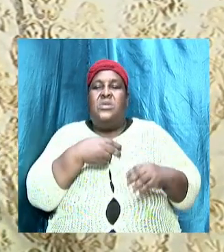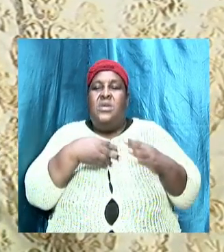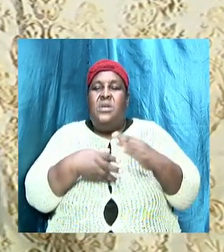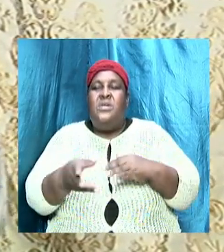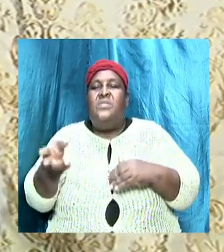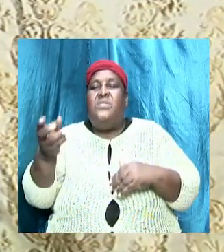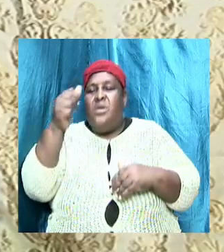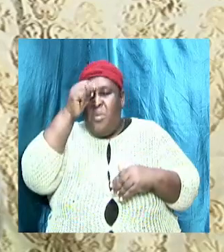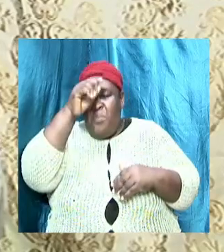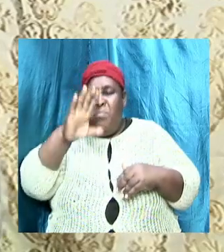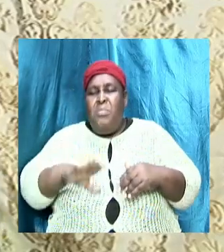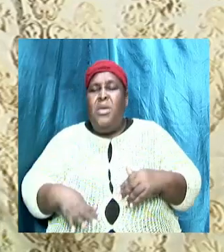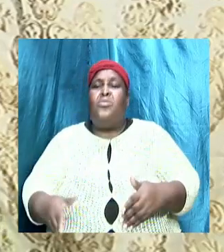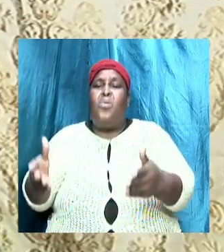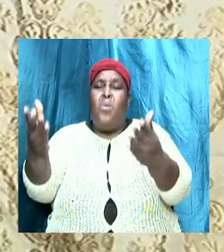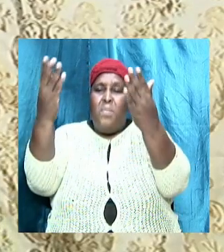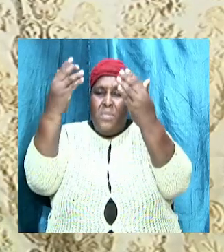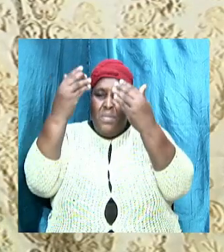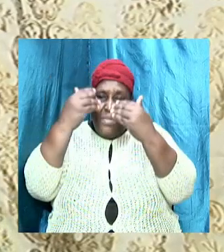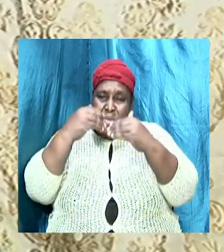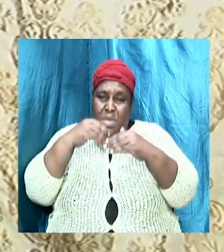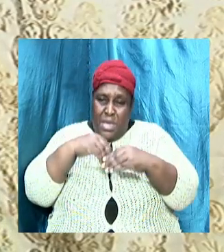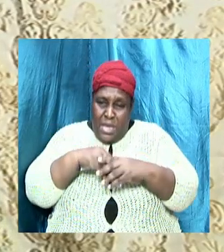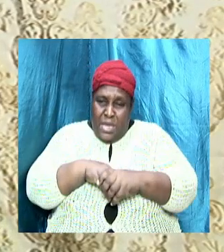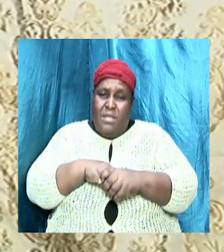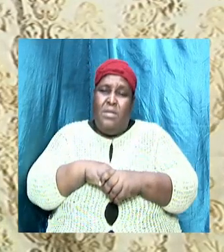men will creep in unawares